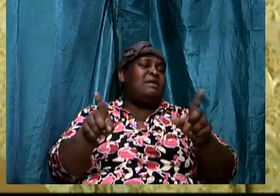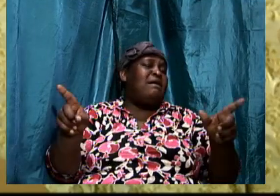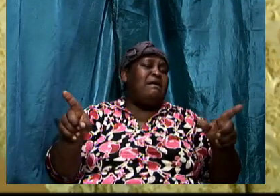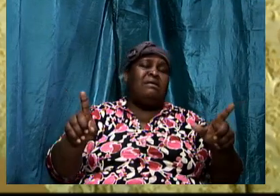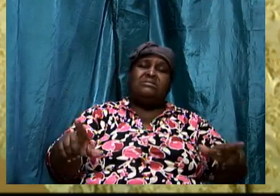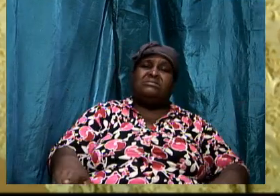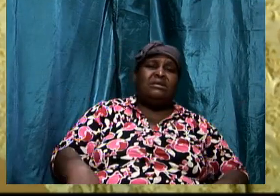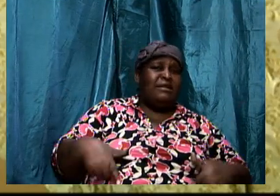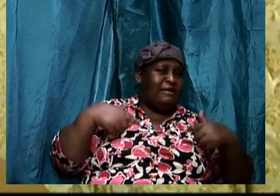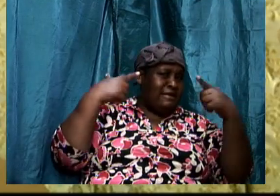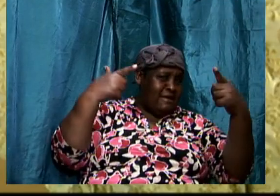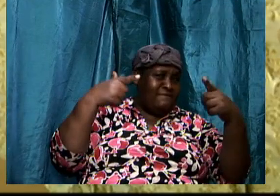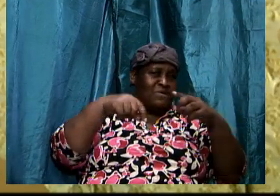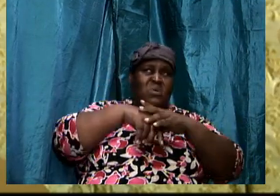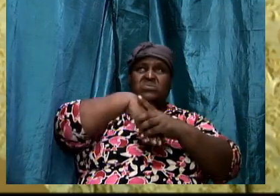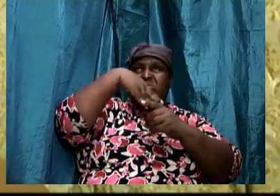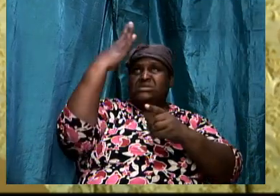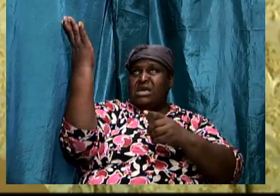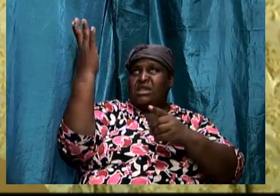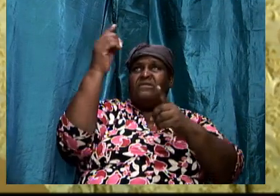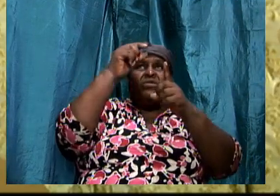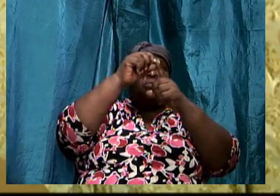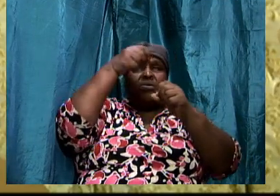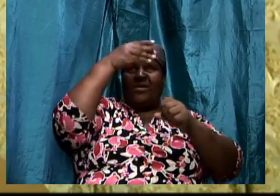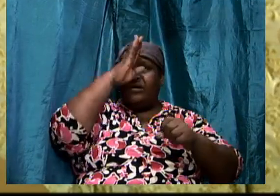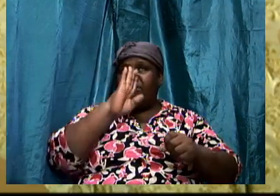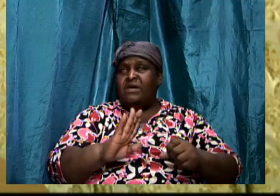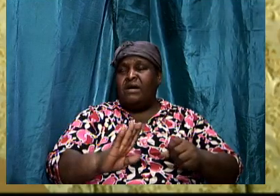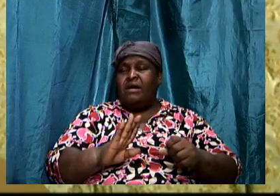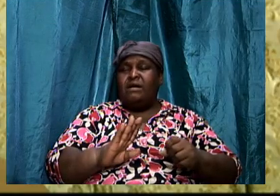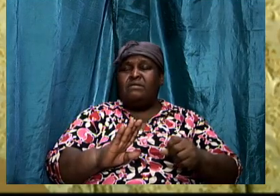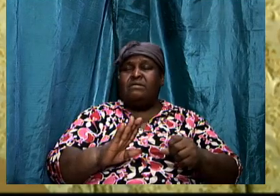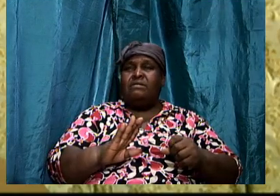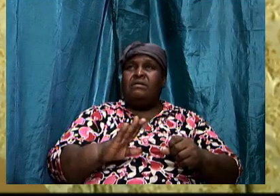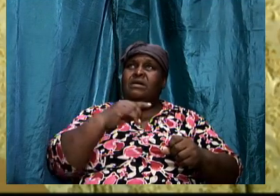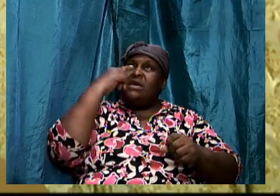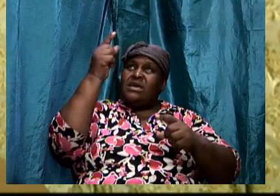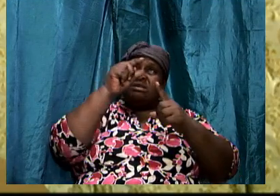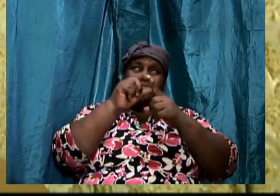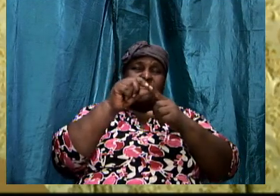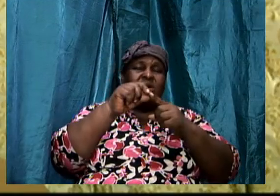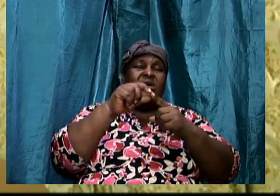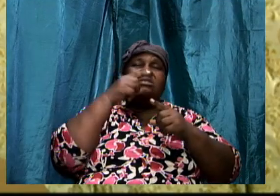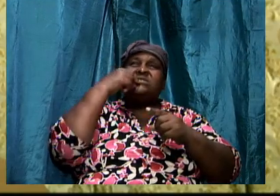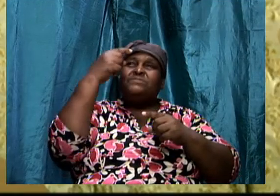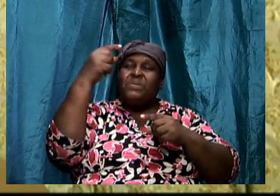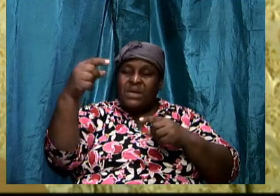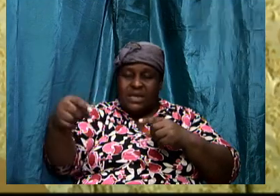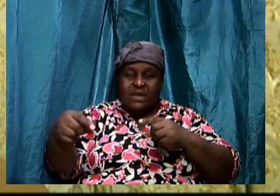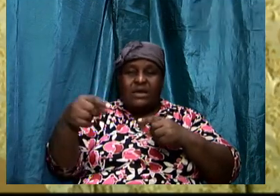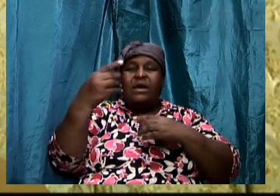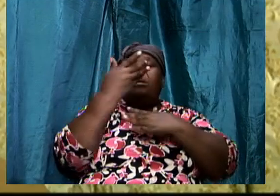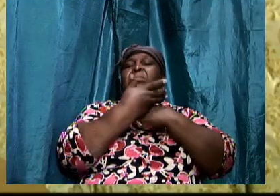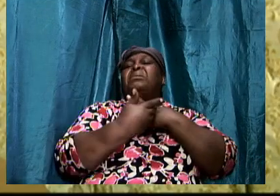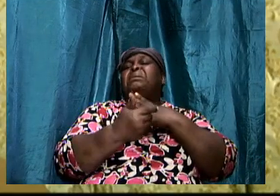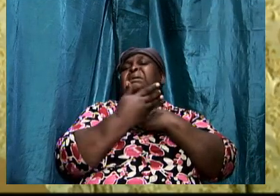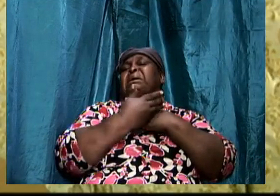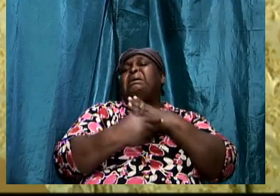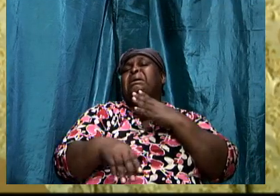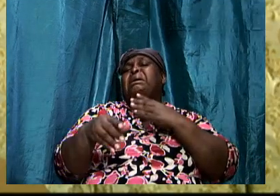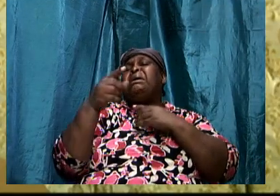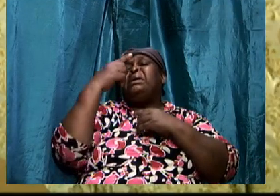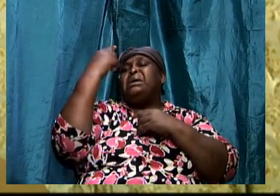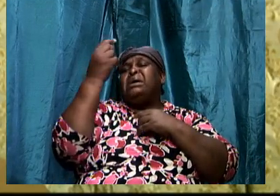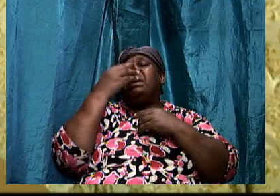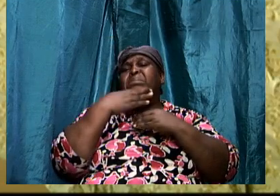outside of His Word. His Word speaks to bread. And bread speaks to that thing that